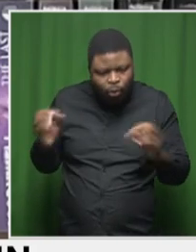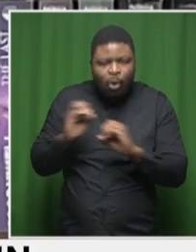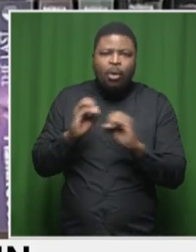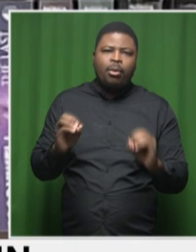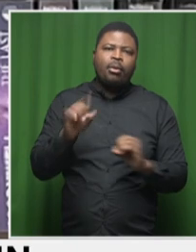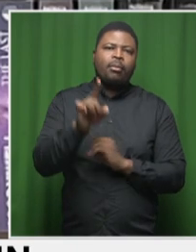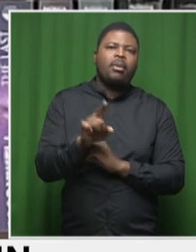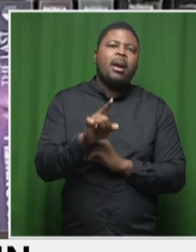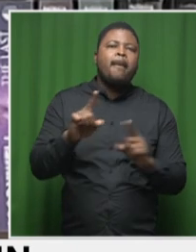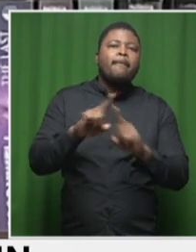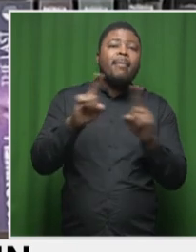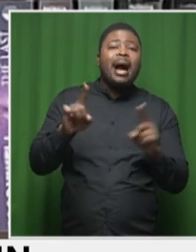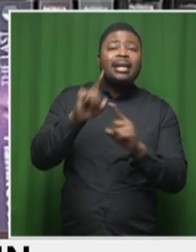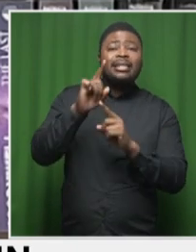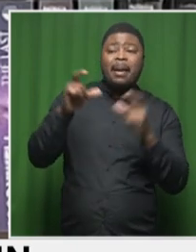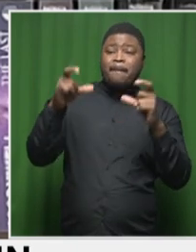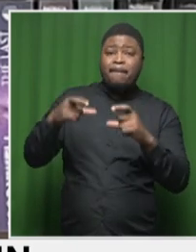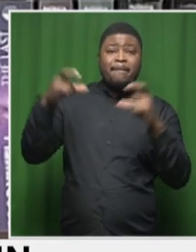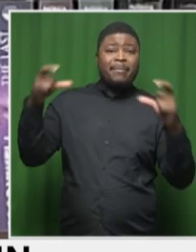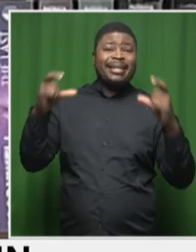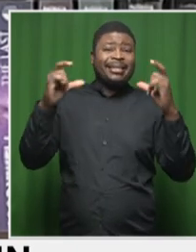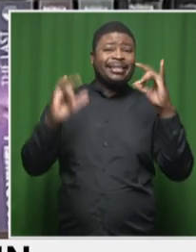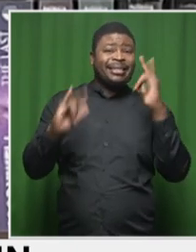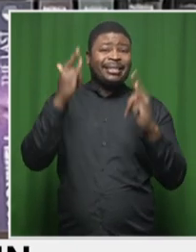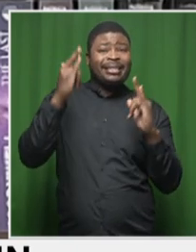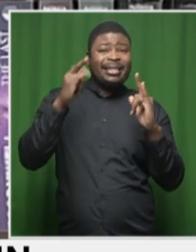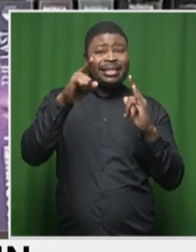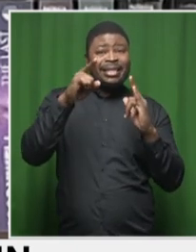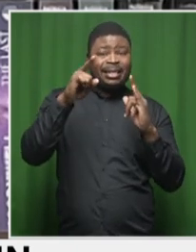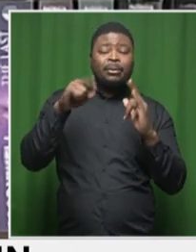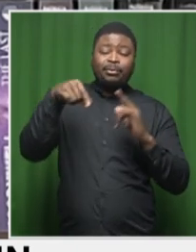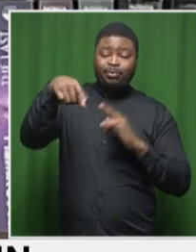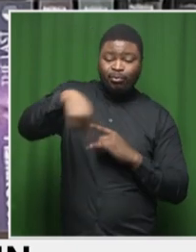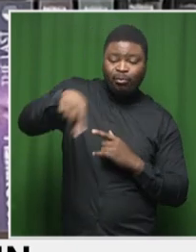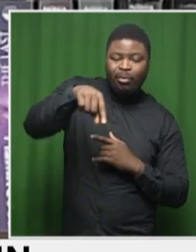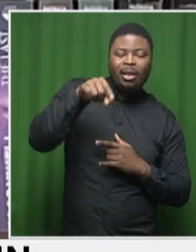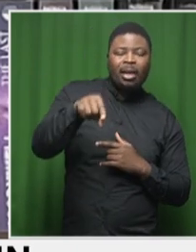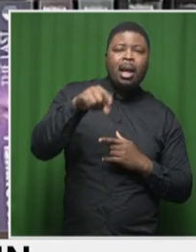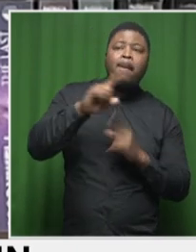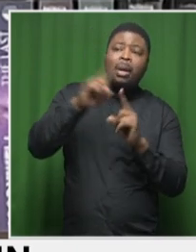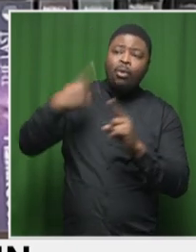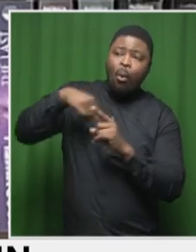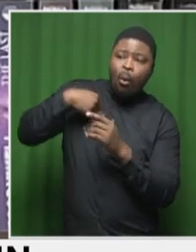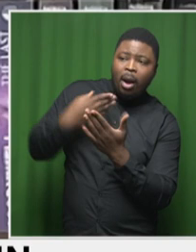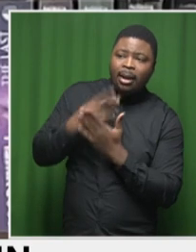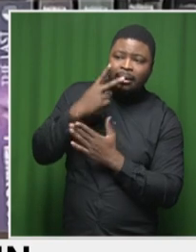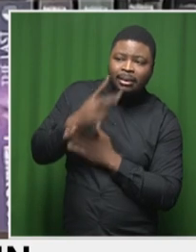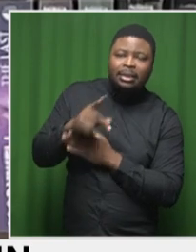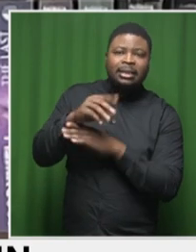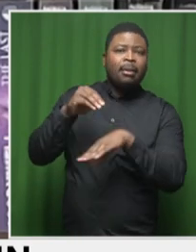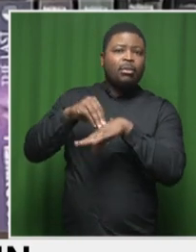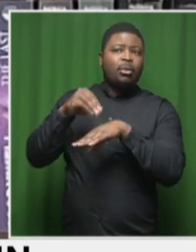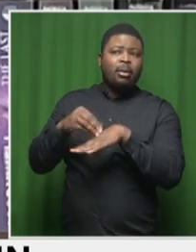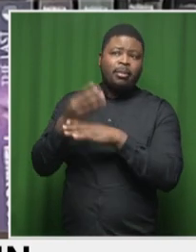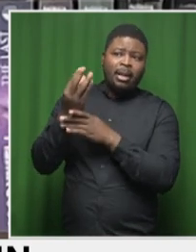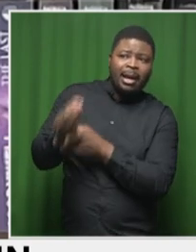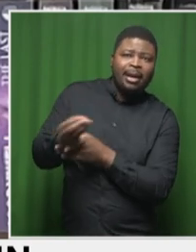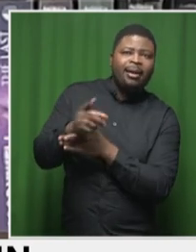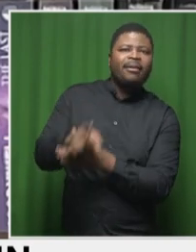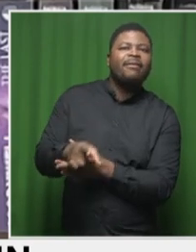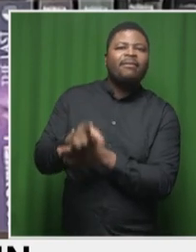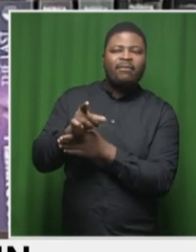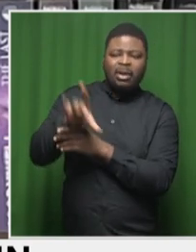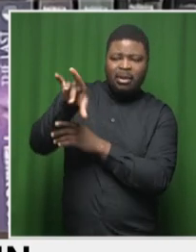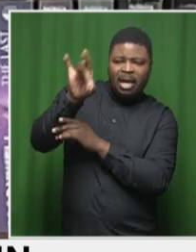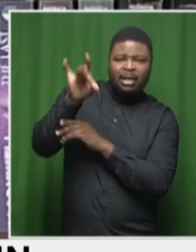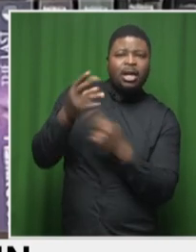metro more so than most. state, can see the problems that they had with electing